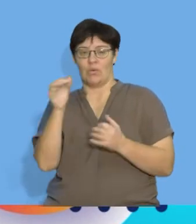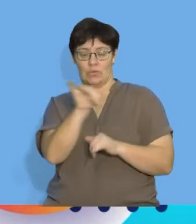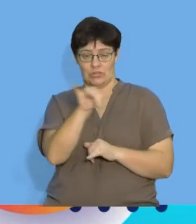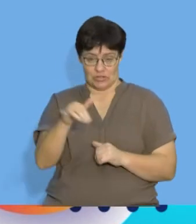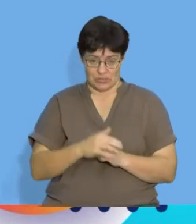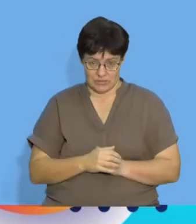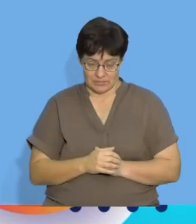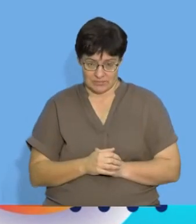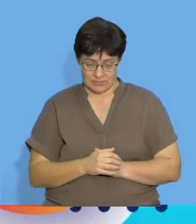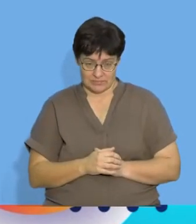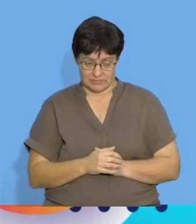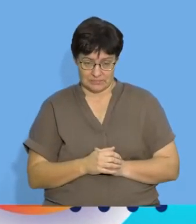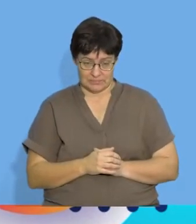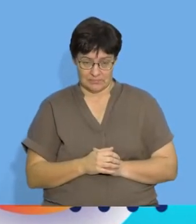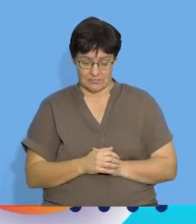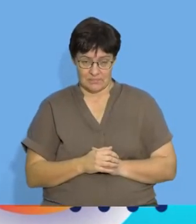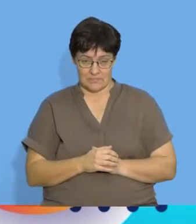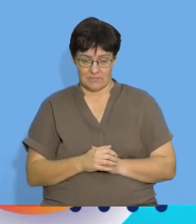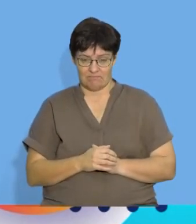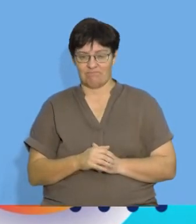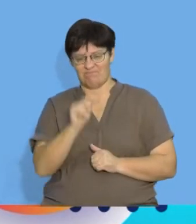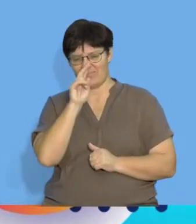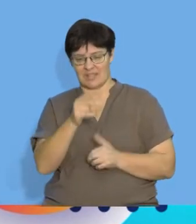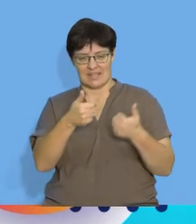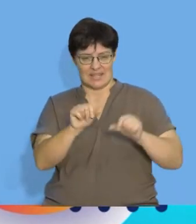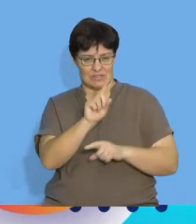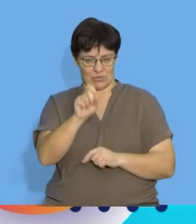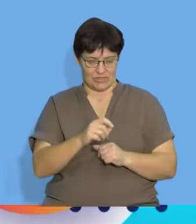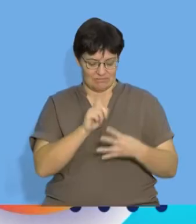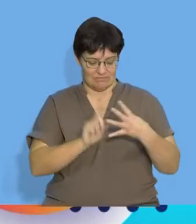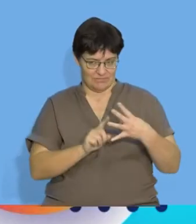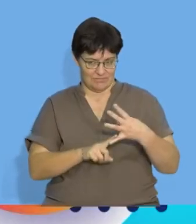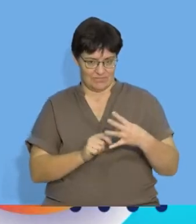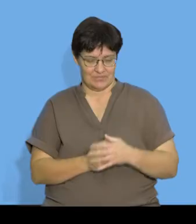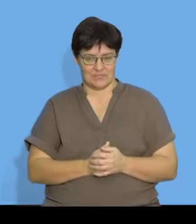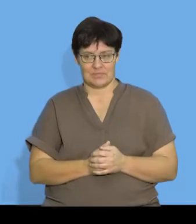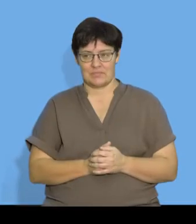which refer to the positions. Let's have a look at the next question together.